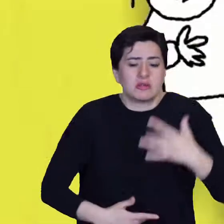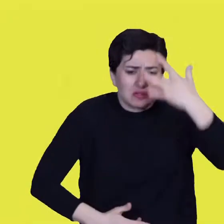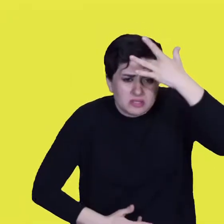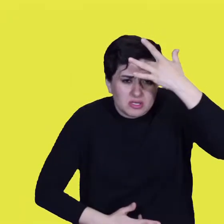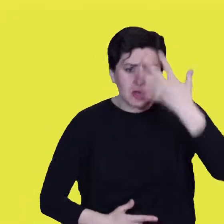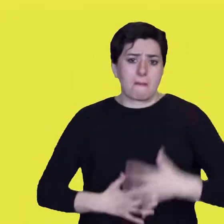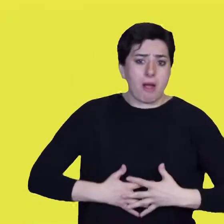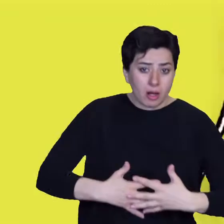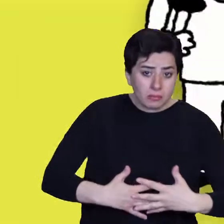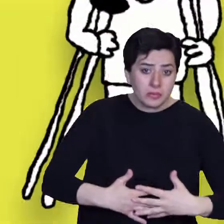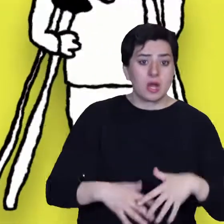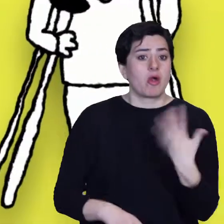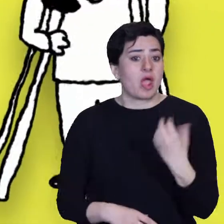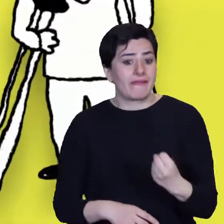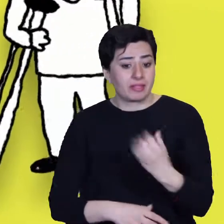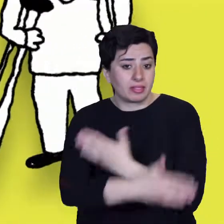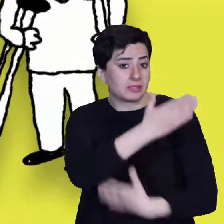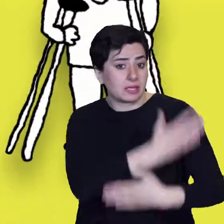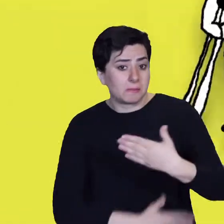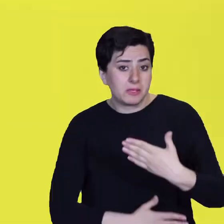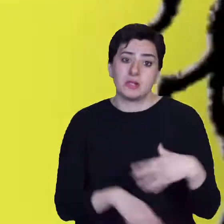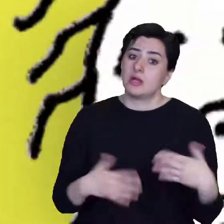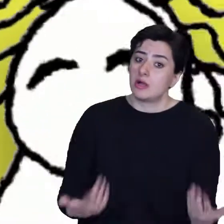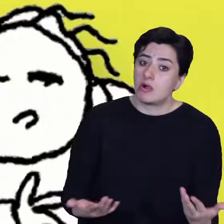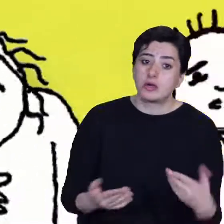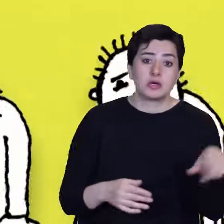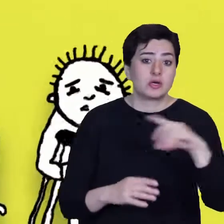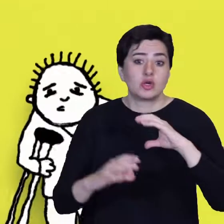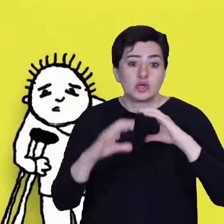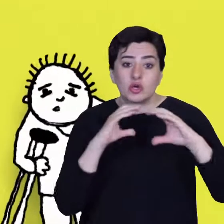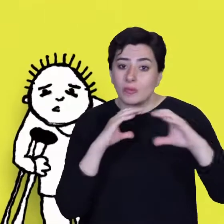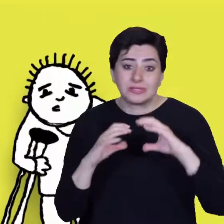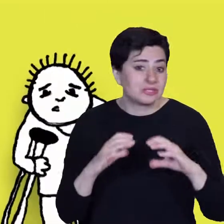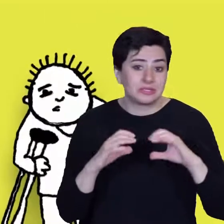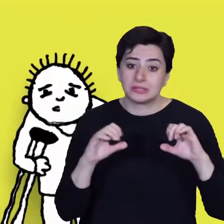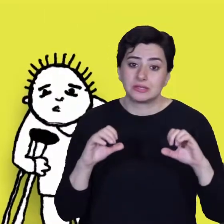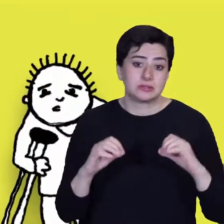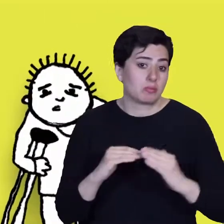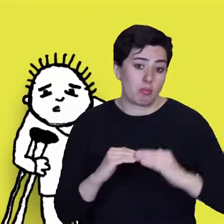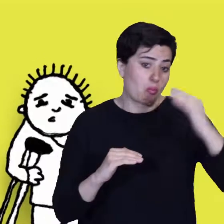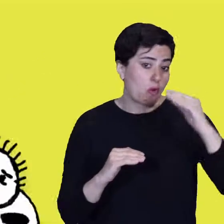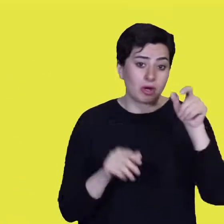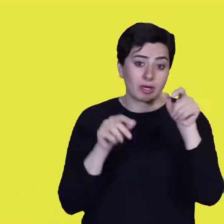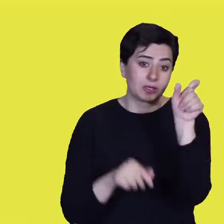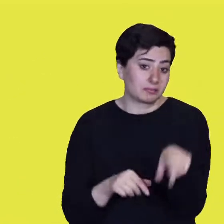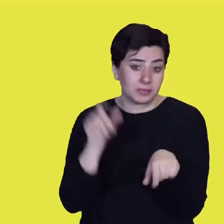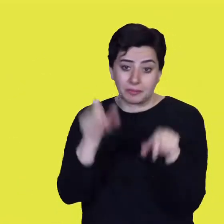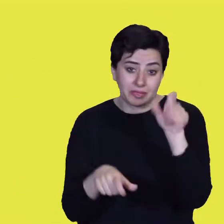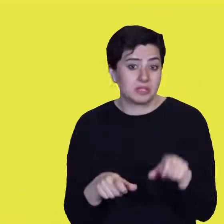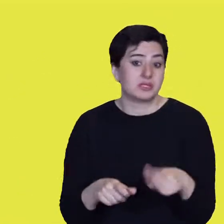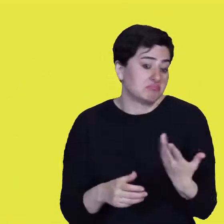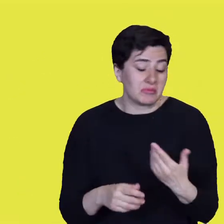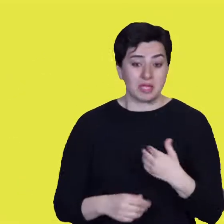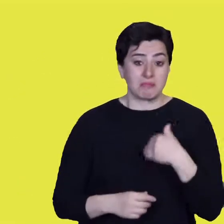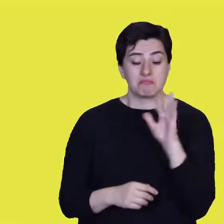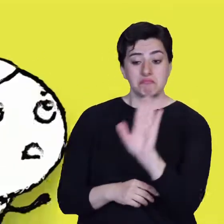pregnant or having a disability makes some people in your community more vulnerable. You can probably run faster